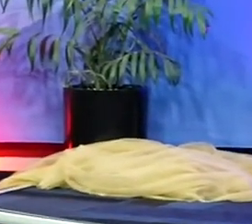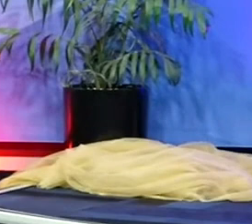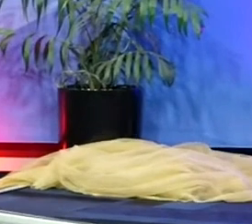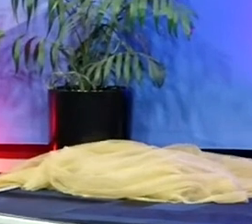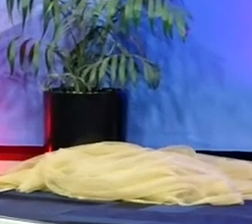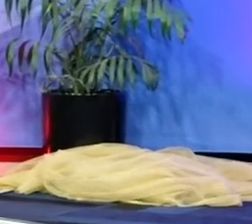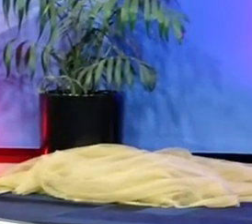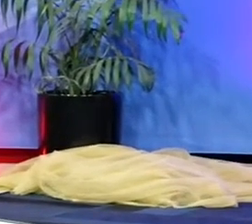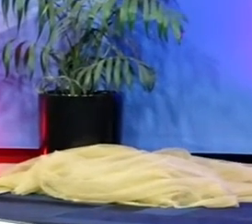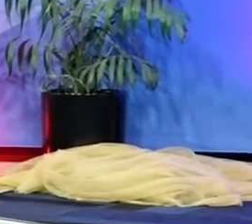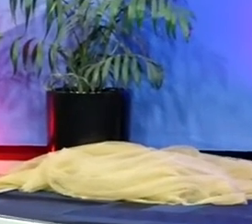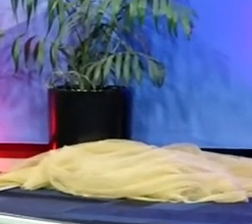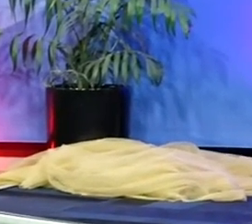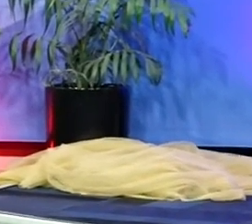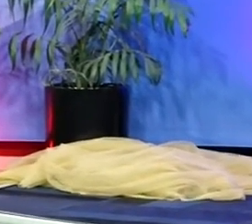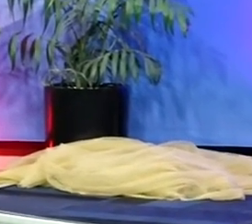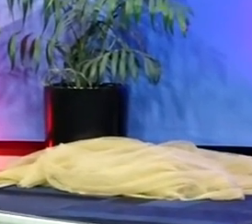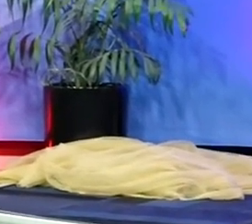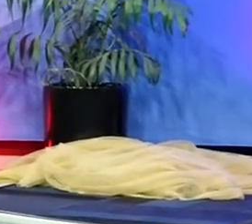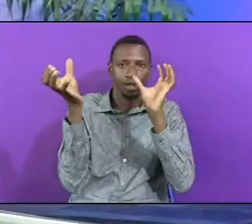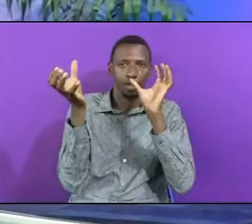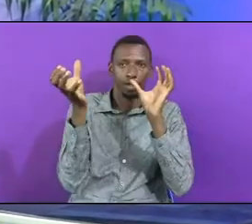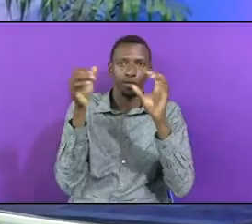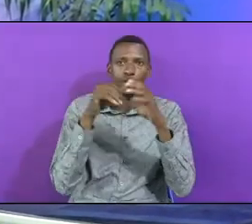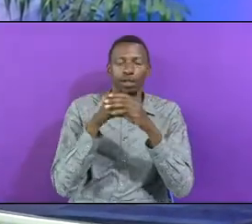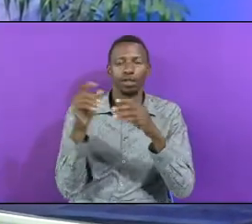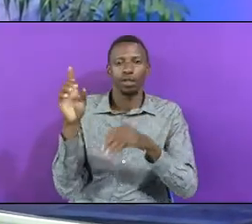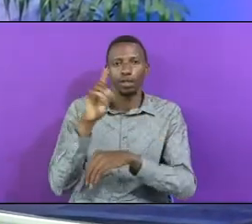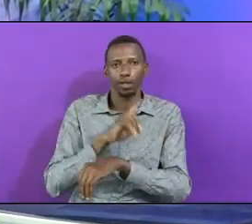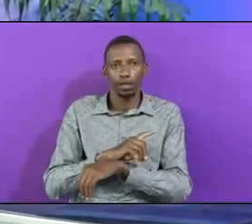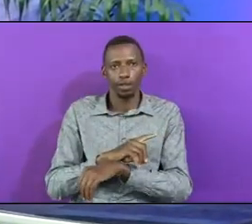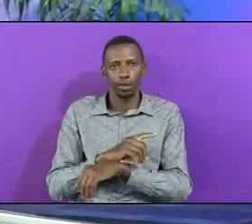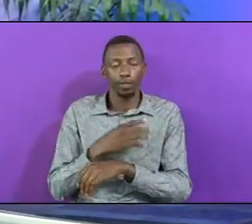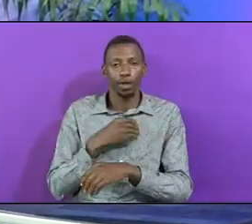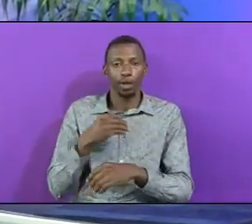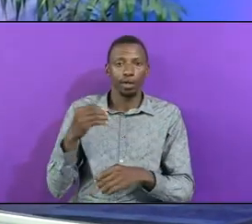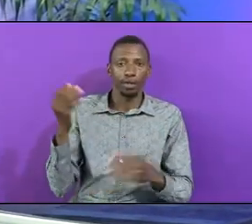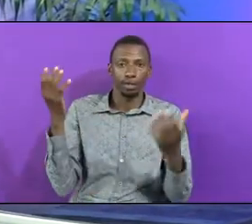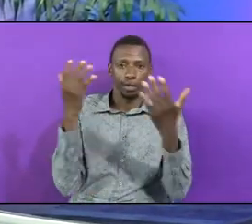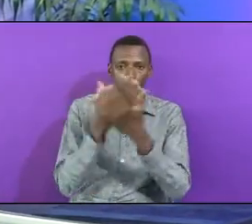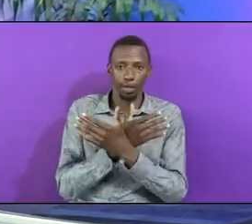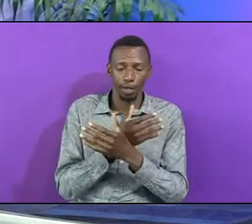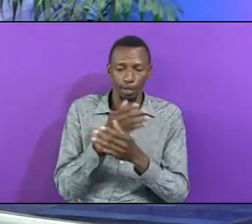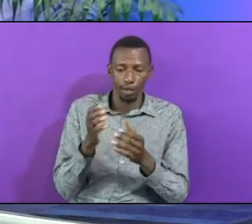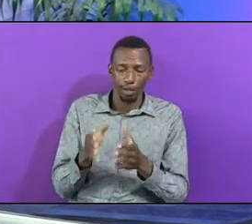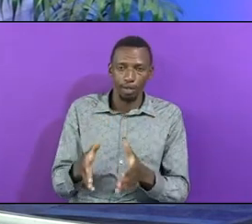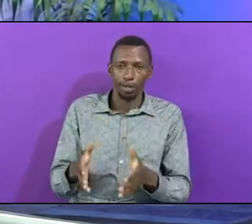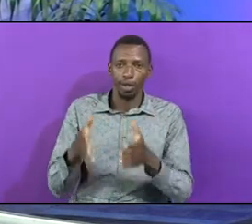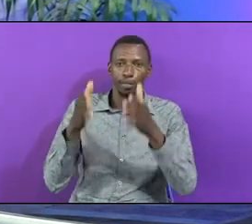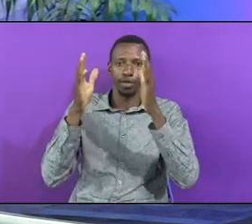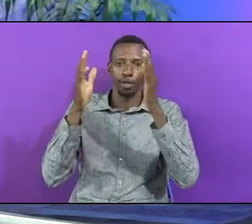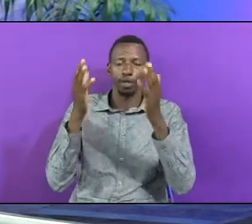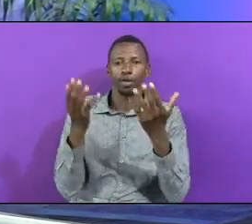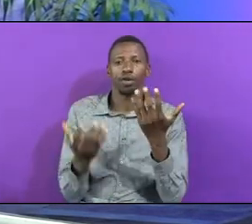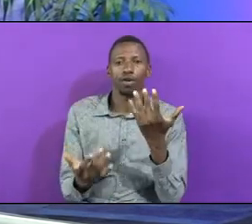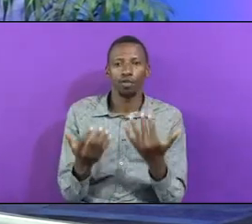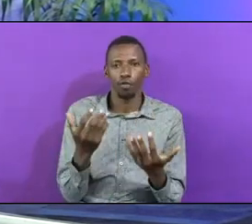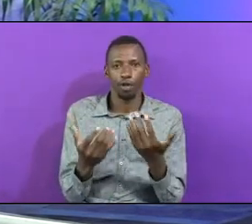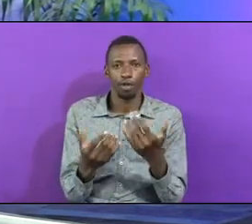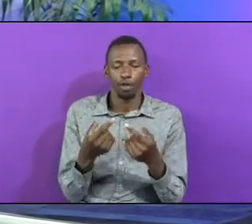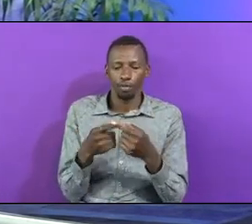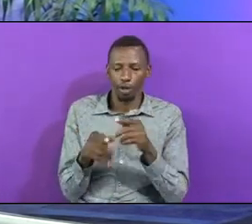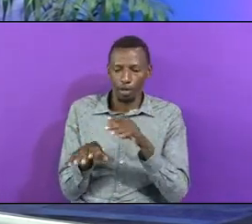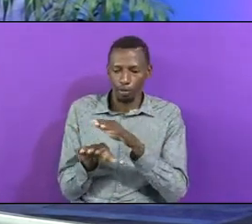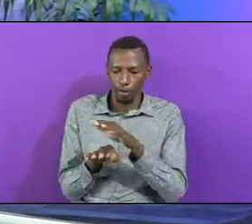Protect Them With A Cloud In The Day And In The Night A Pillar Of What Of Fire But Below The